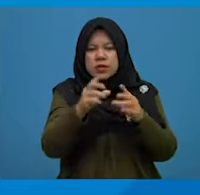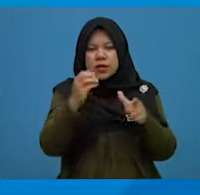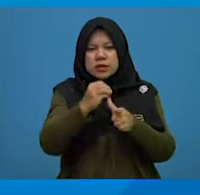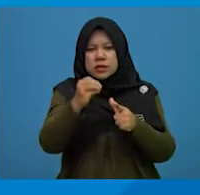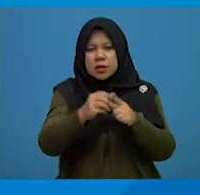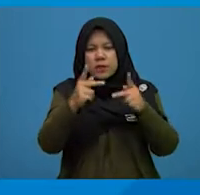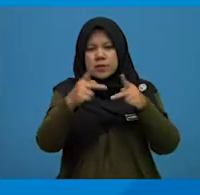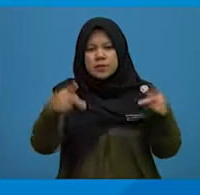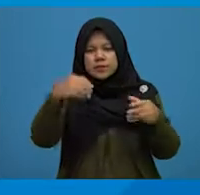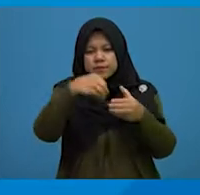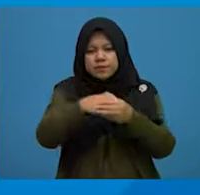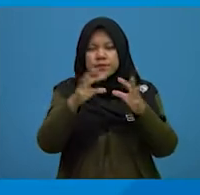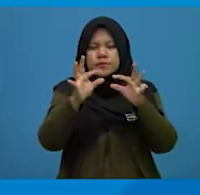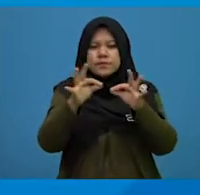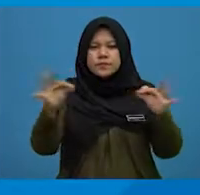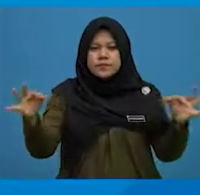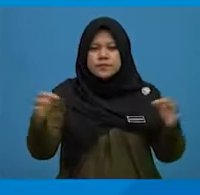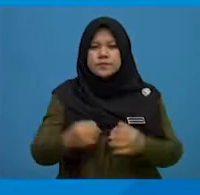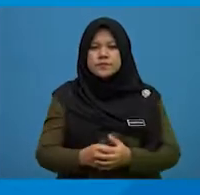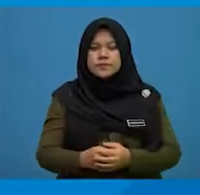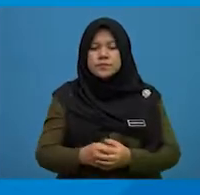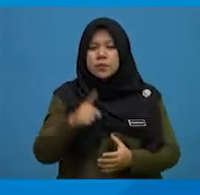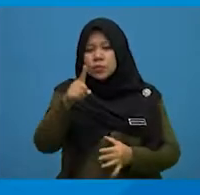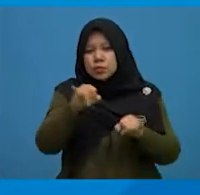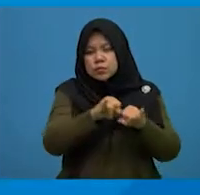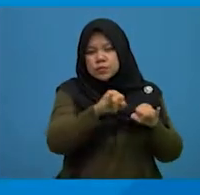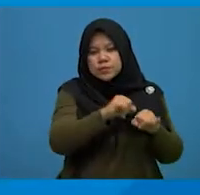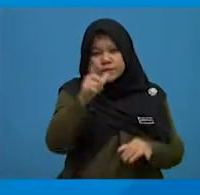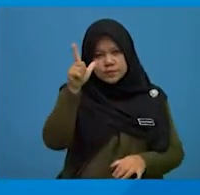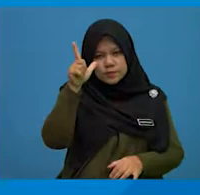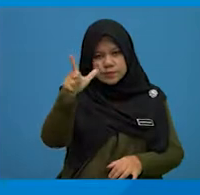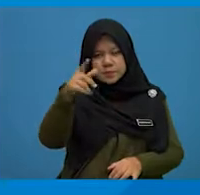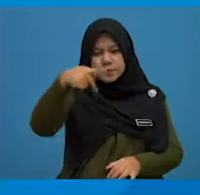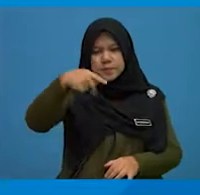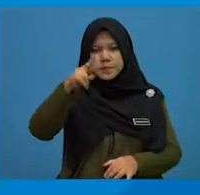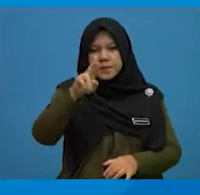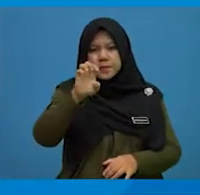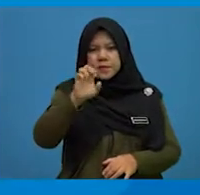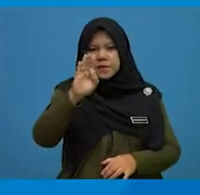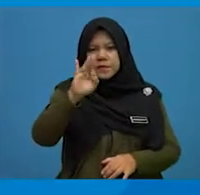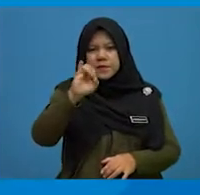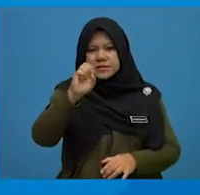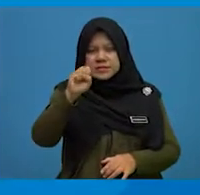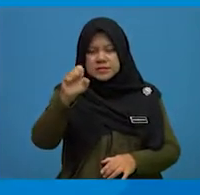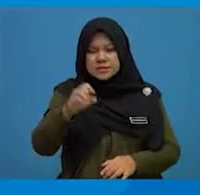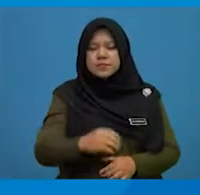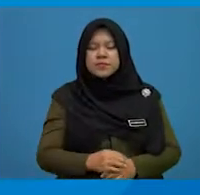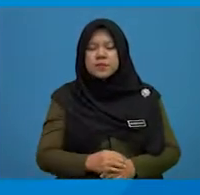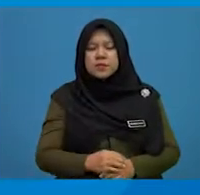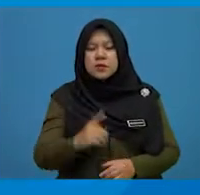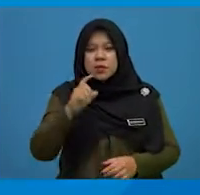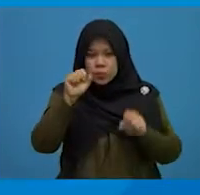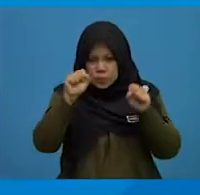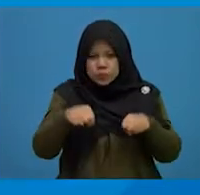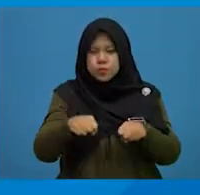in the sentence. You can also look at prefixes and suffixes. It will